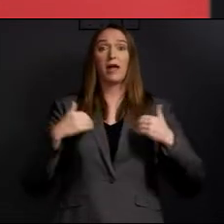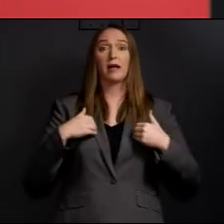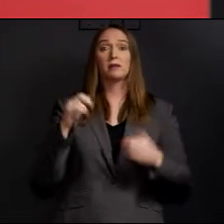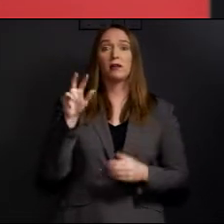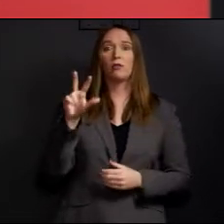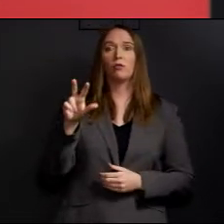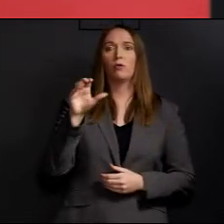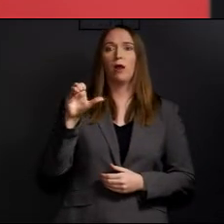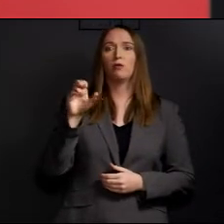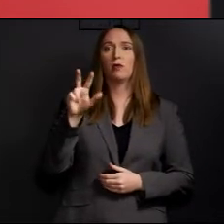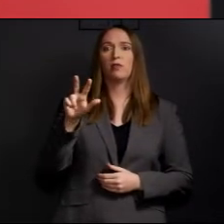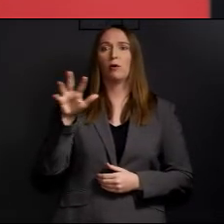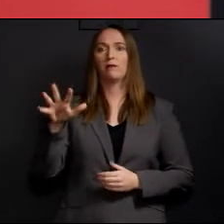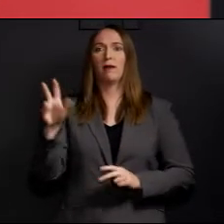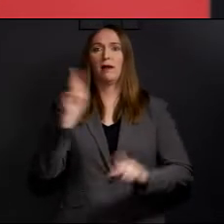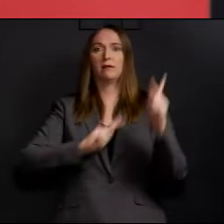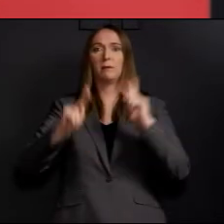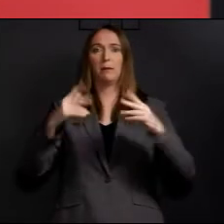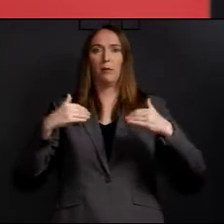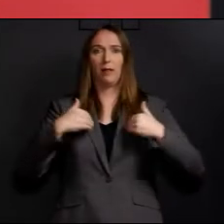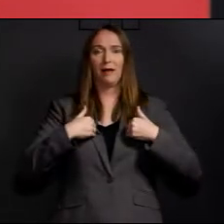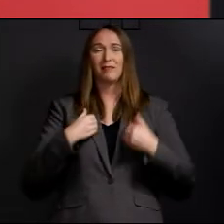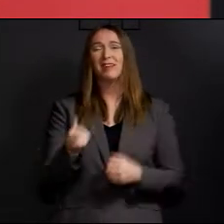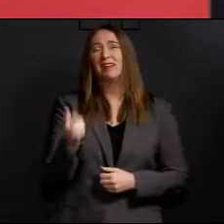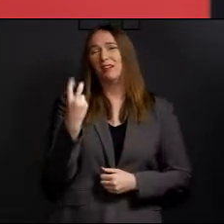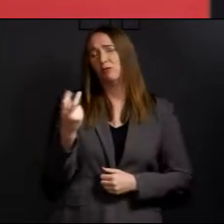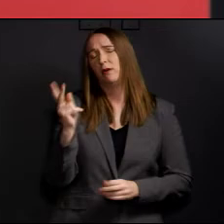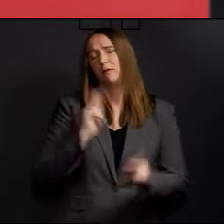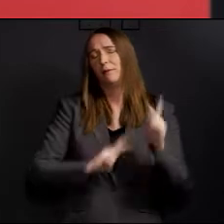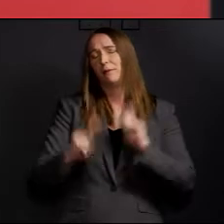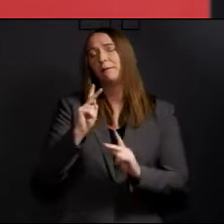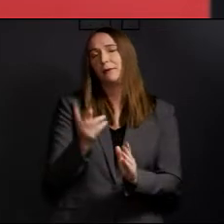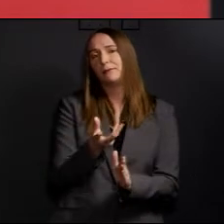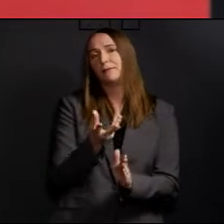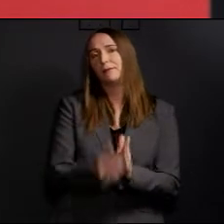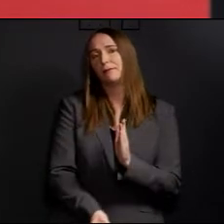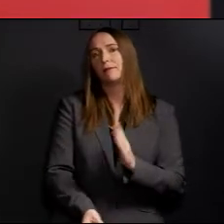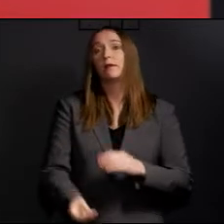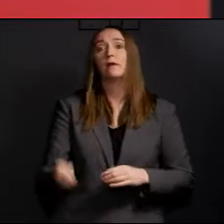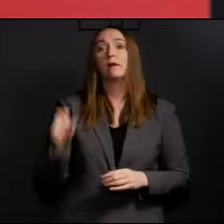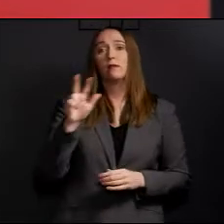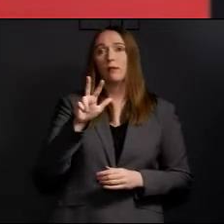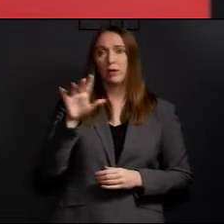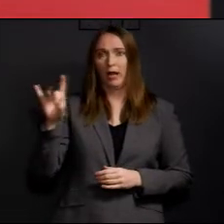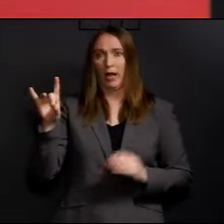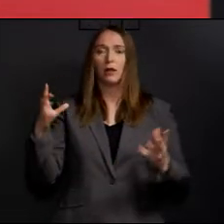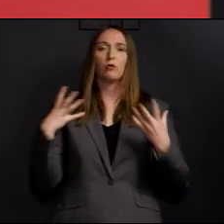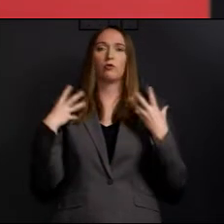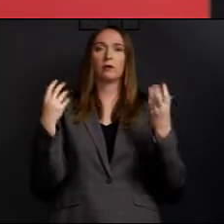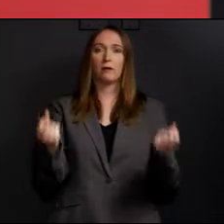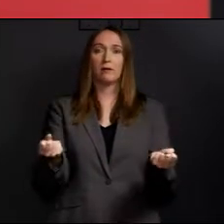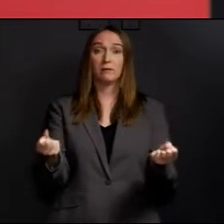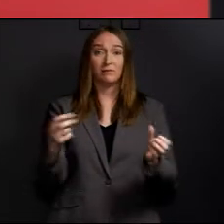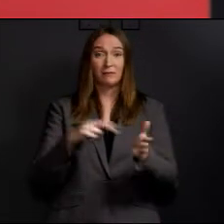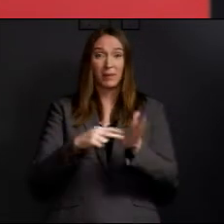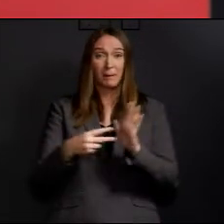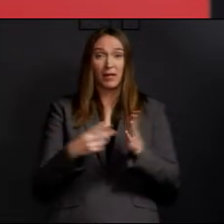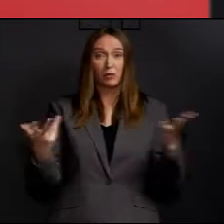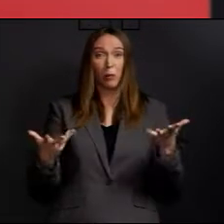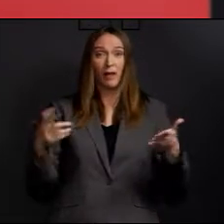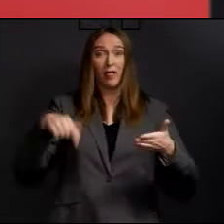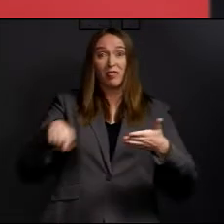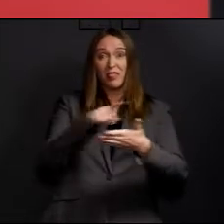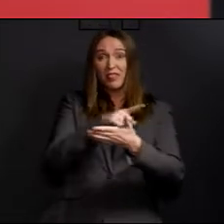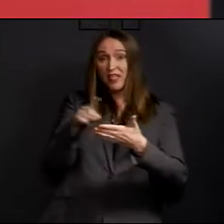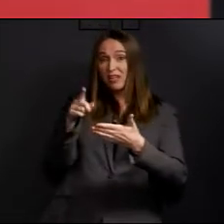positive cases, 12 fatalities and 38 recovered. That's a growth of 58 cases over the weekend.